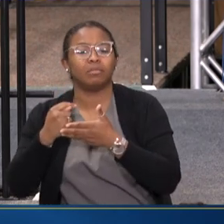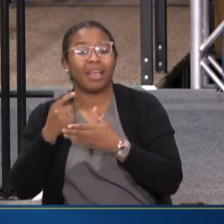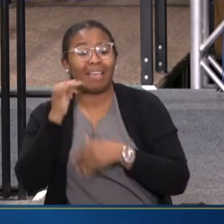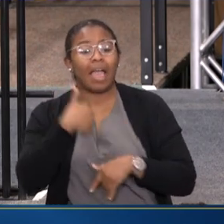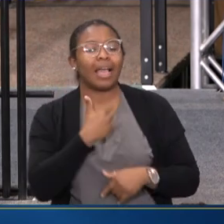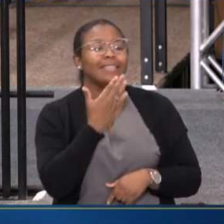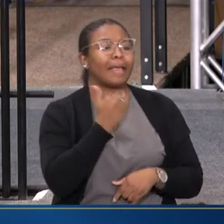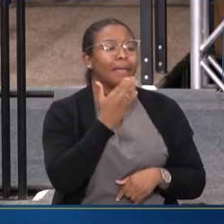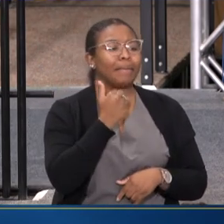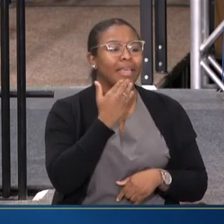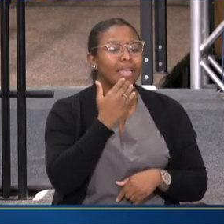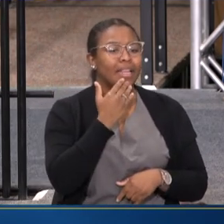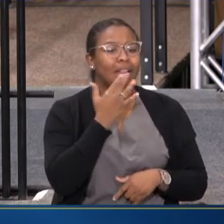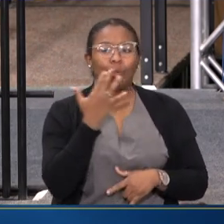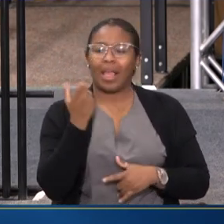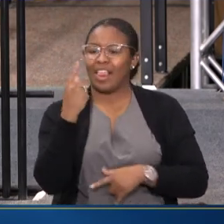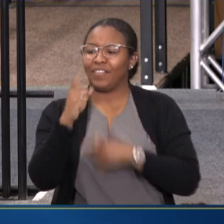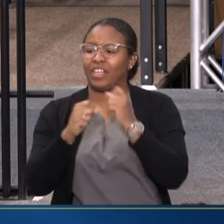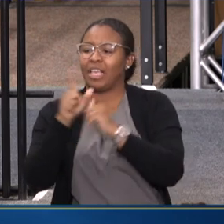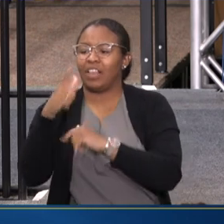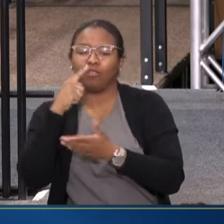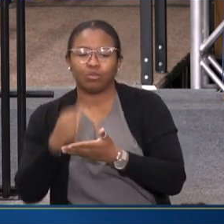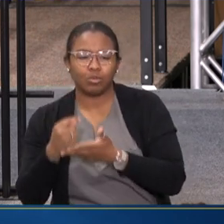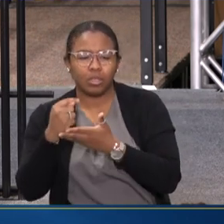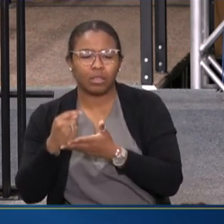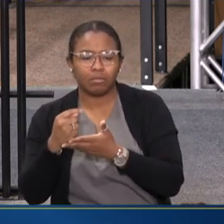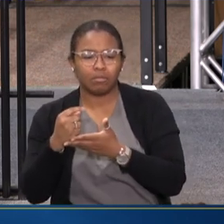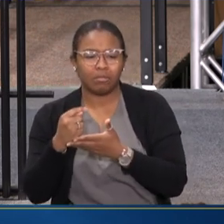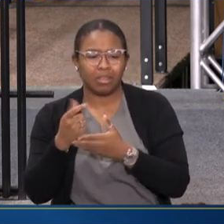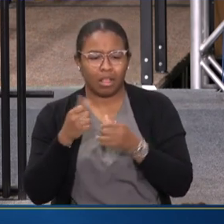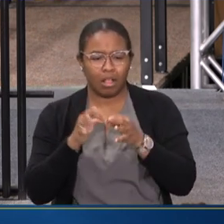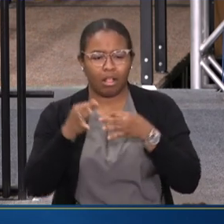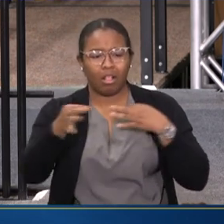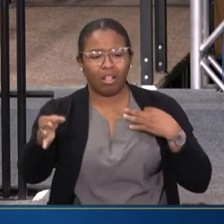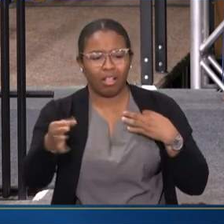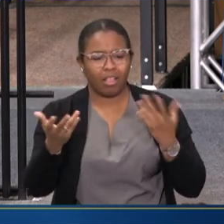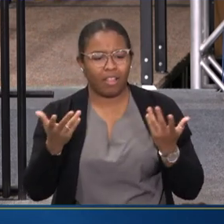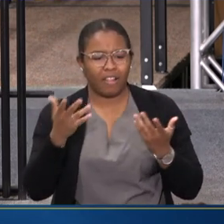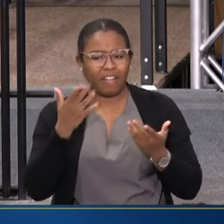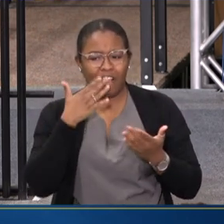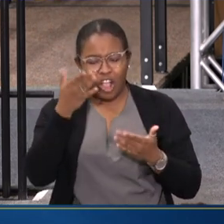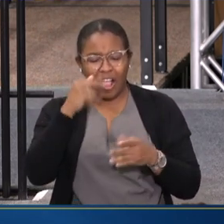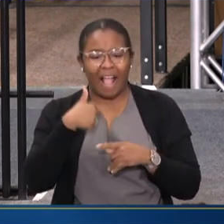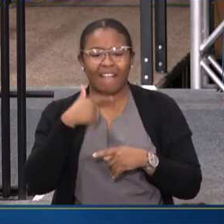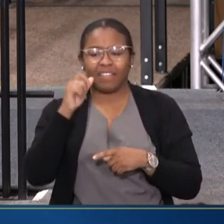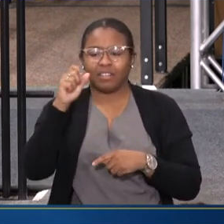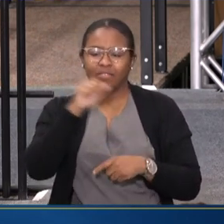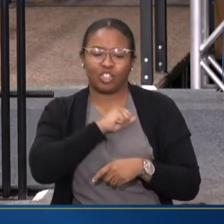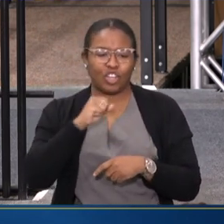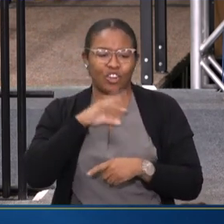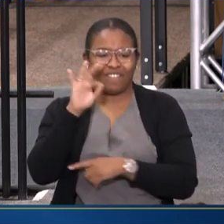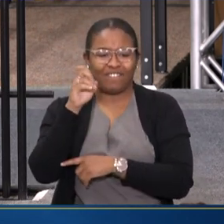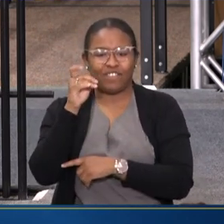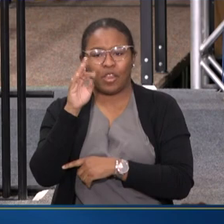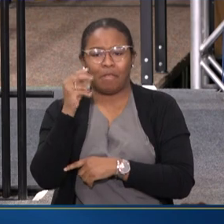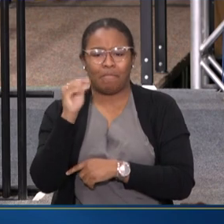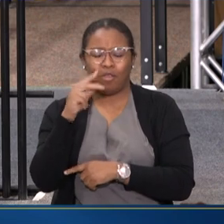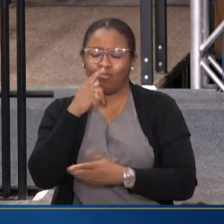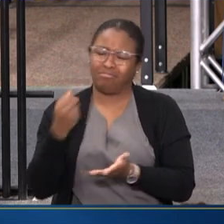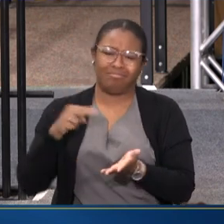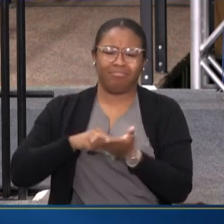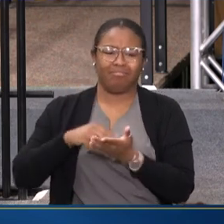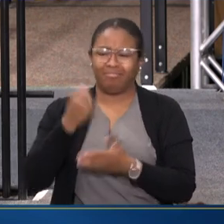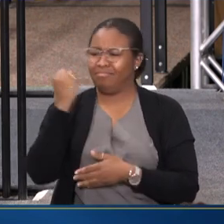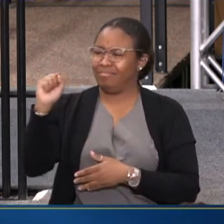DIABETES, AND WE WAITED 11 YEARS FOR TREATMENT. THANK GOD WE HAVE FOLKS LIKE SENATOR FETTERMAN WHO STOOD UP AND SAID,